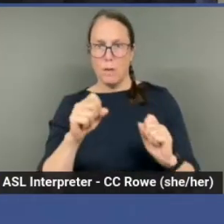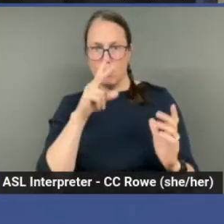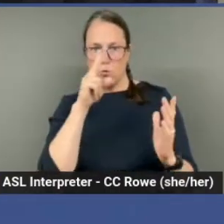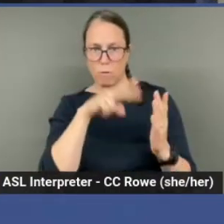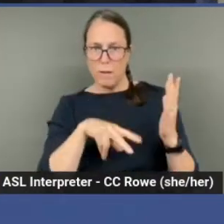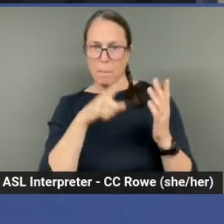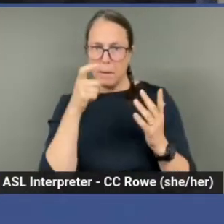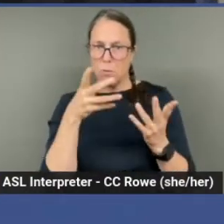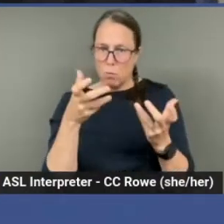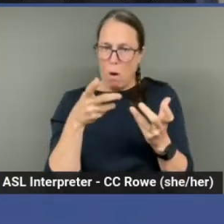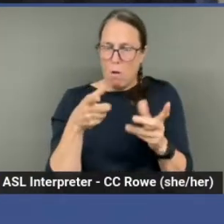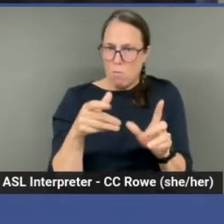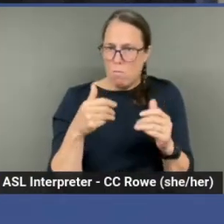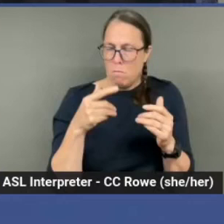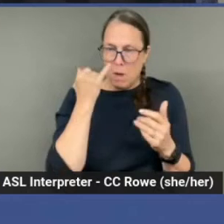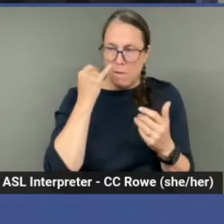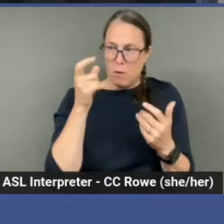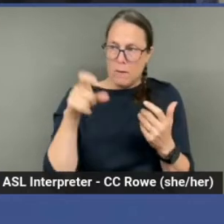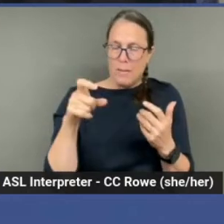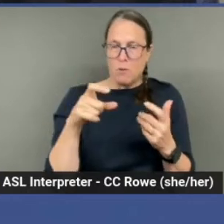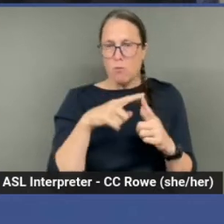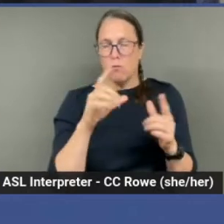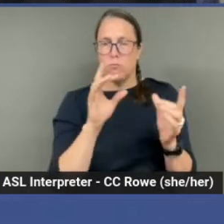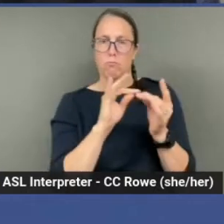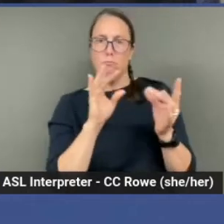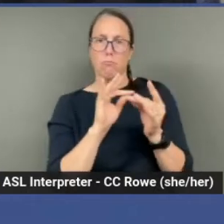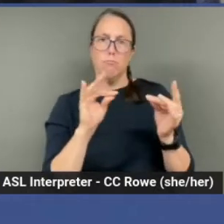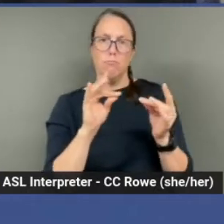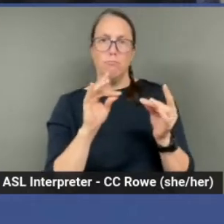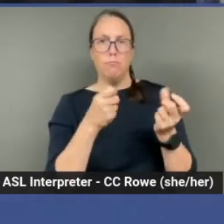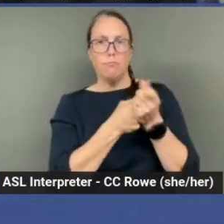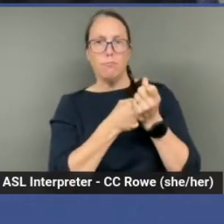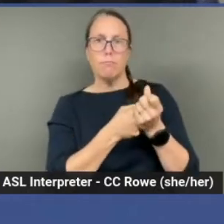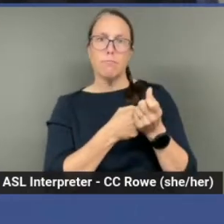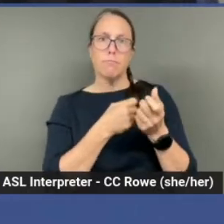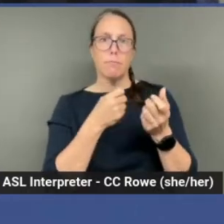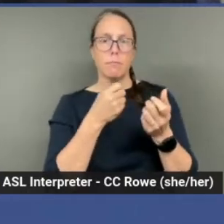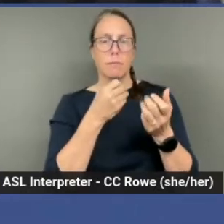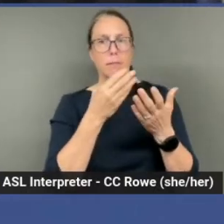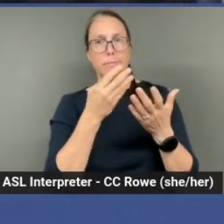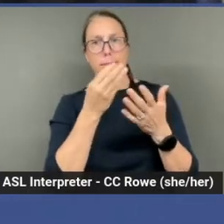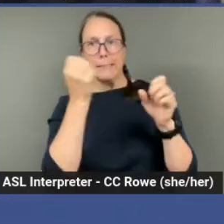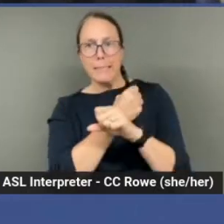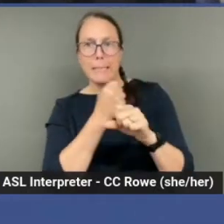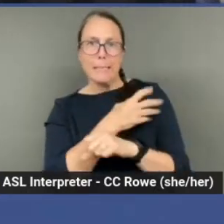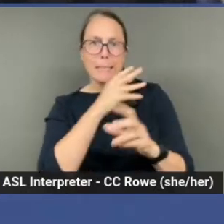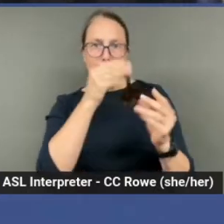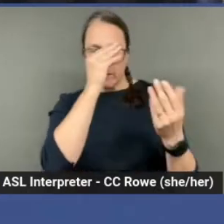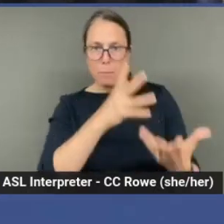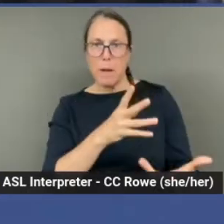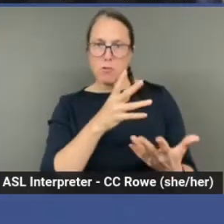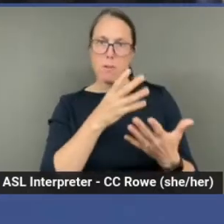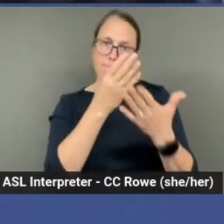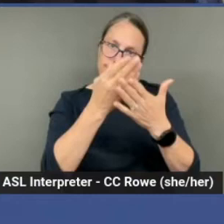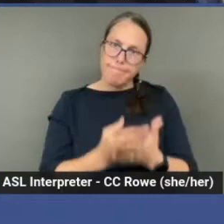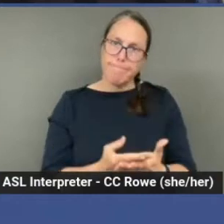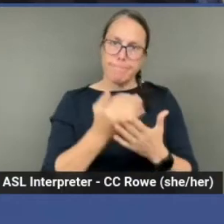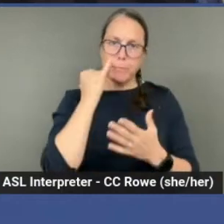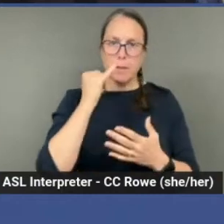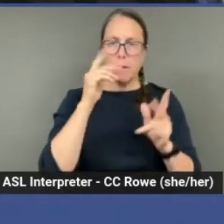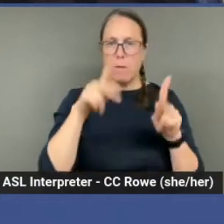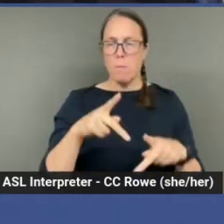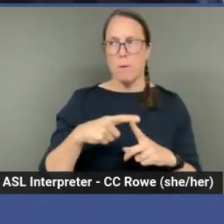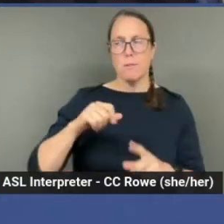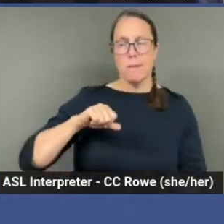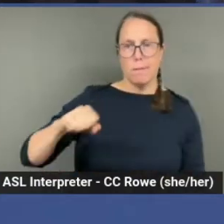statistics and sources you can cite if, um, someone's pushing back or if you also for this